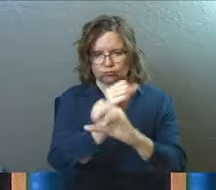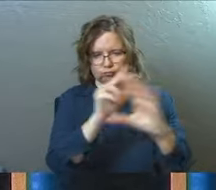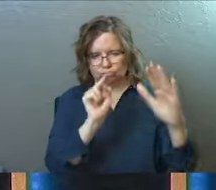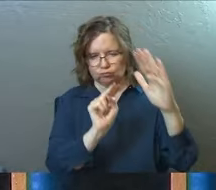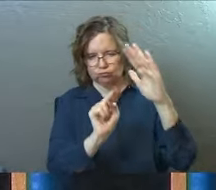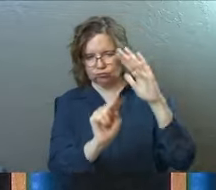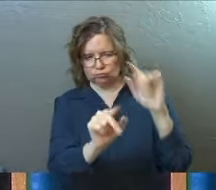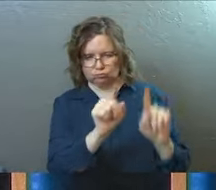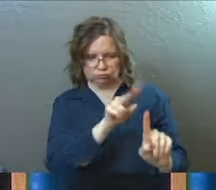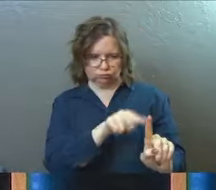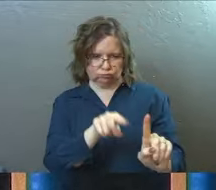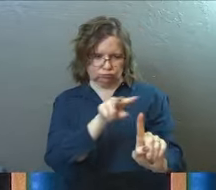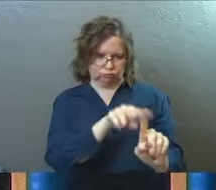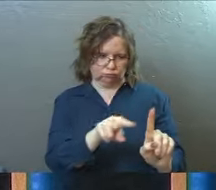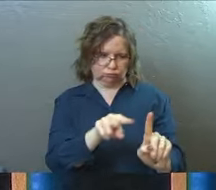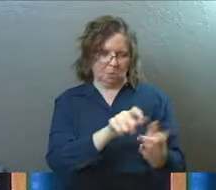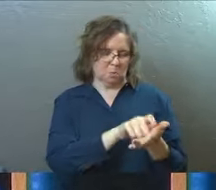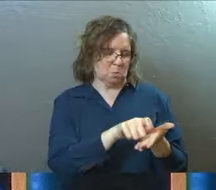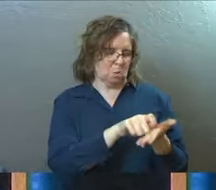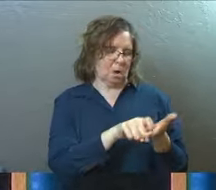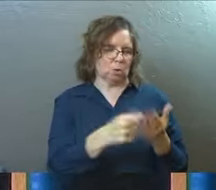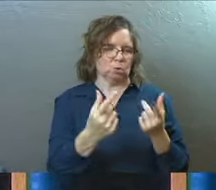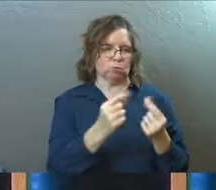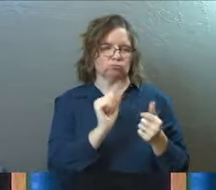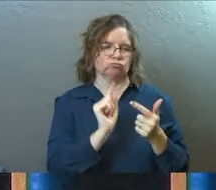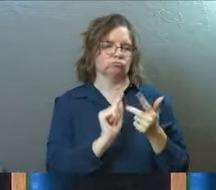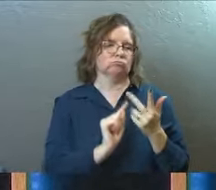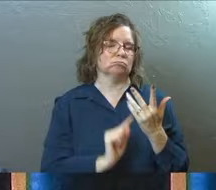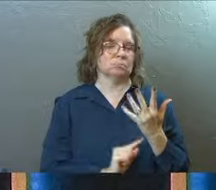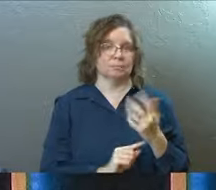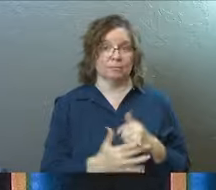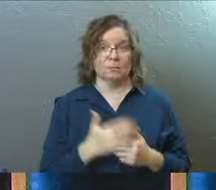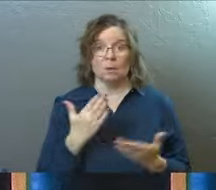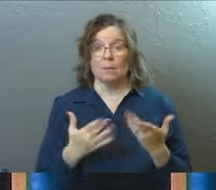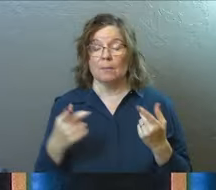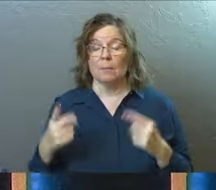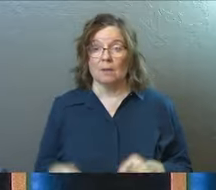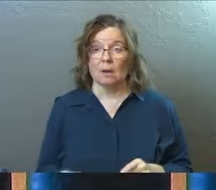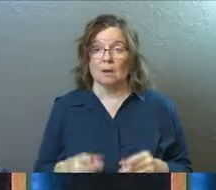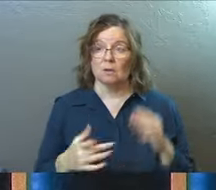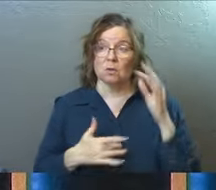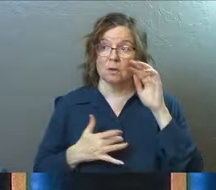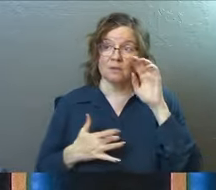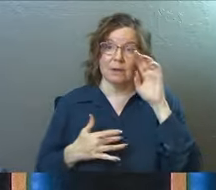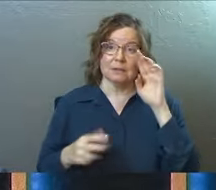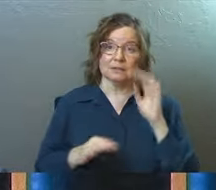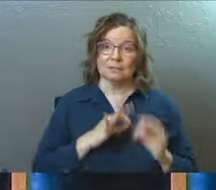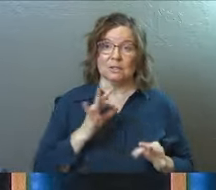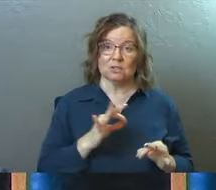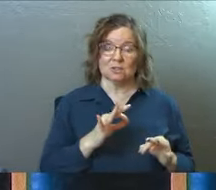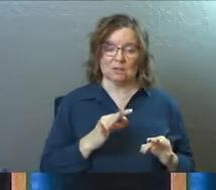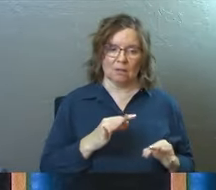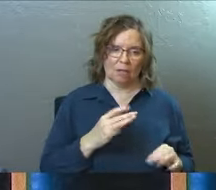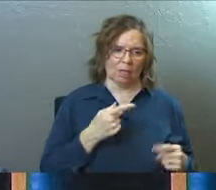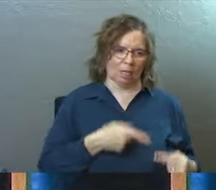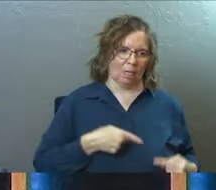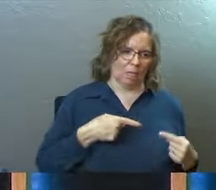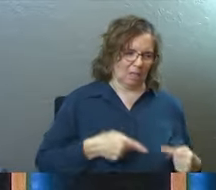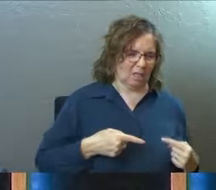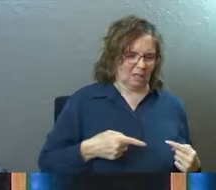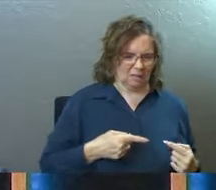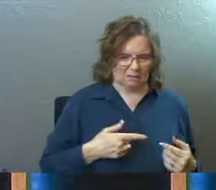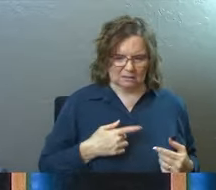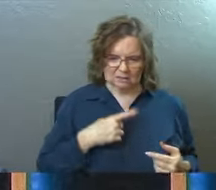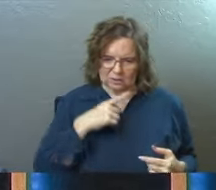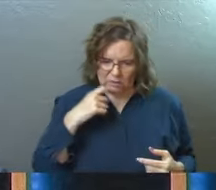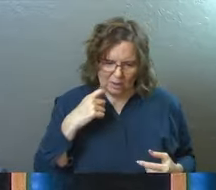Some of you guys have been in this spot for maybe even a long time where you felt like you're spiritually in this valley. And God's not done